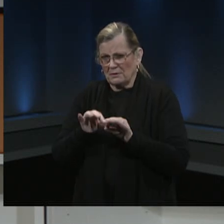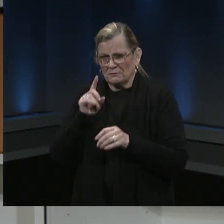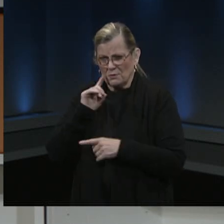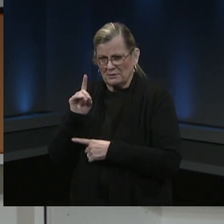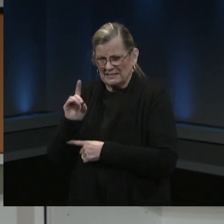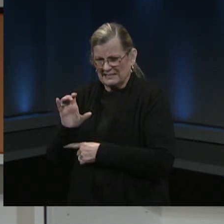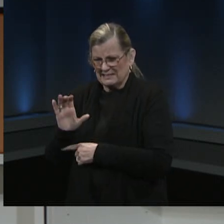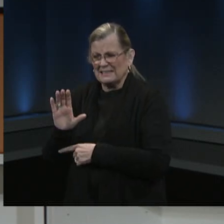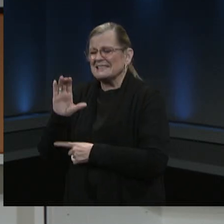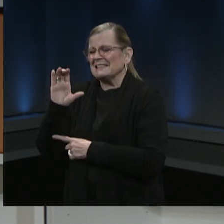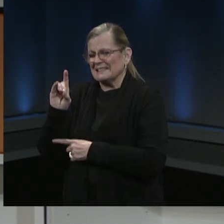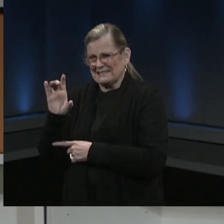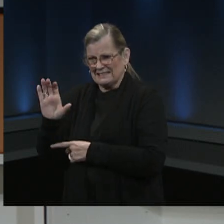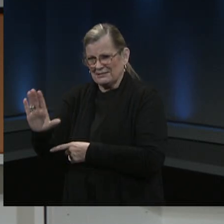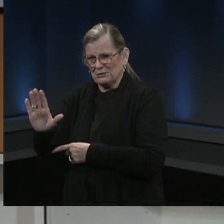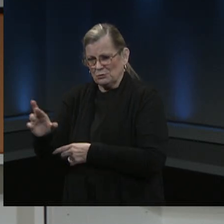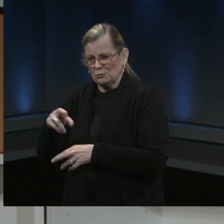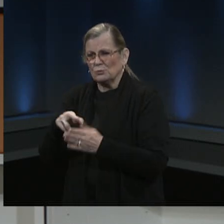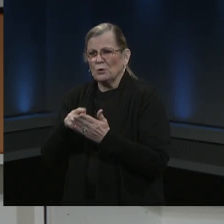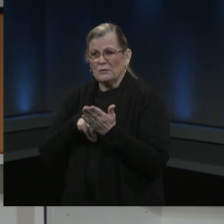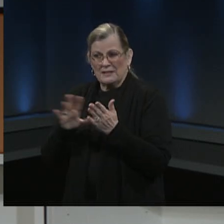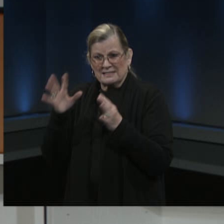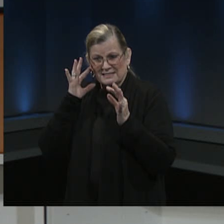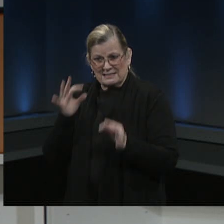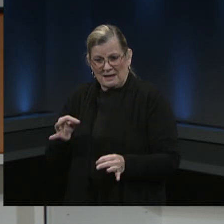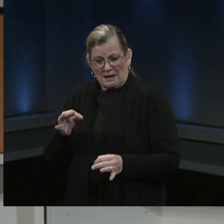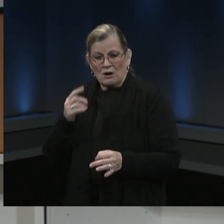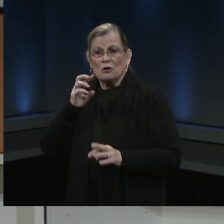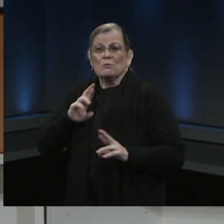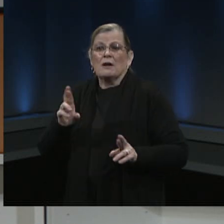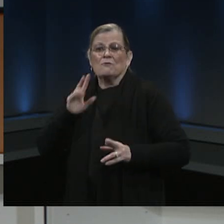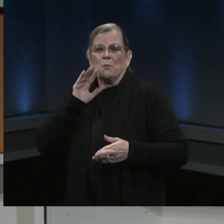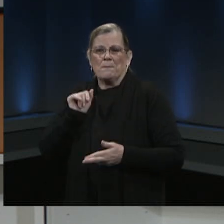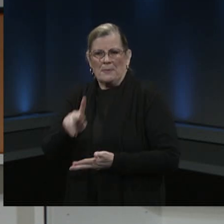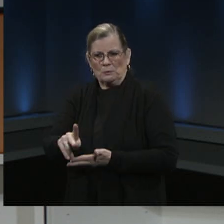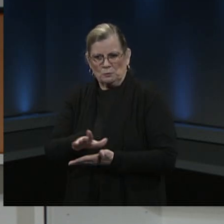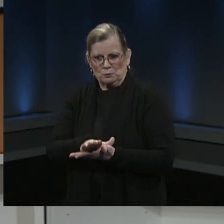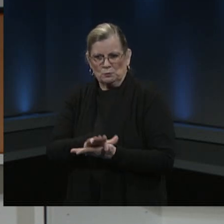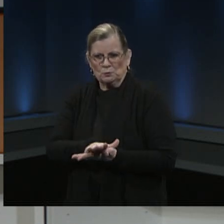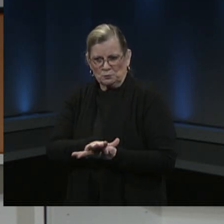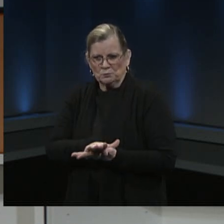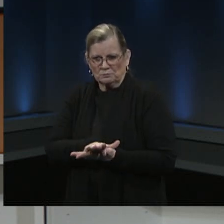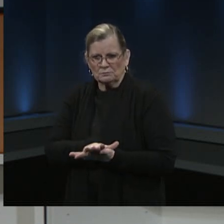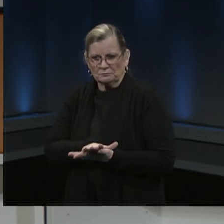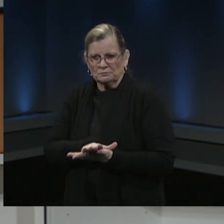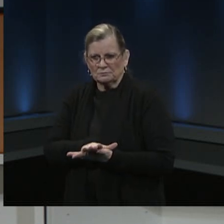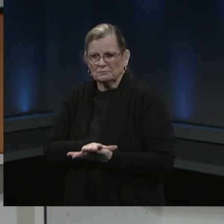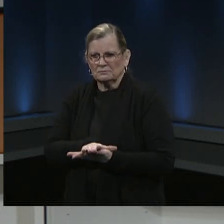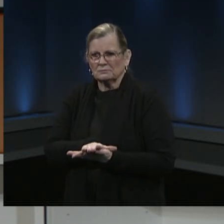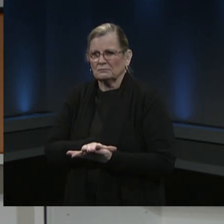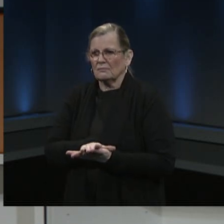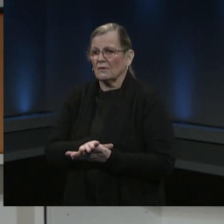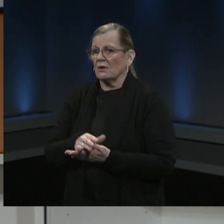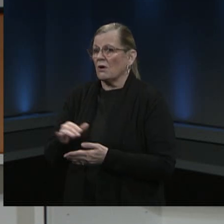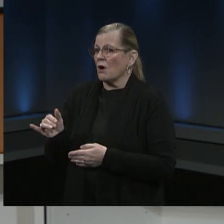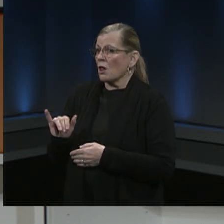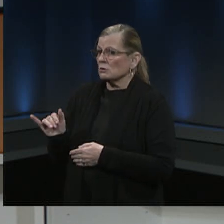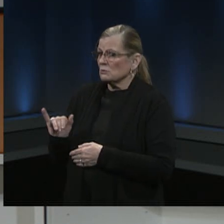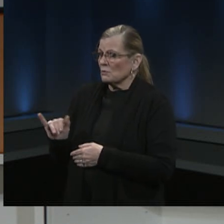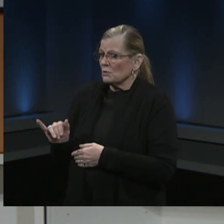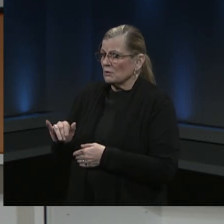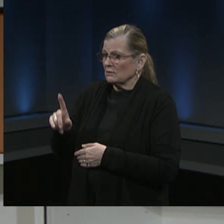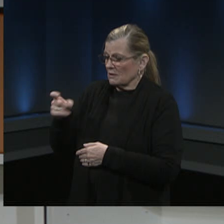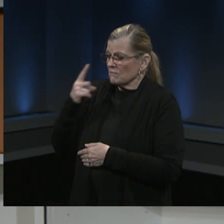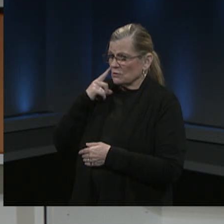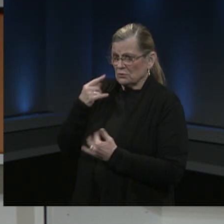deciding how to open or close schools. I also want to share with you that the governor today, along